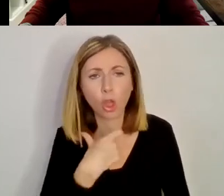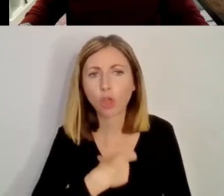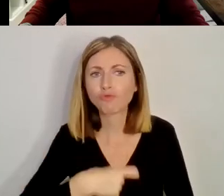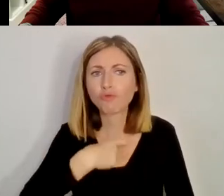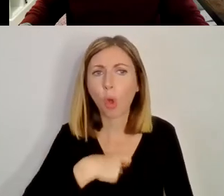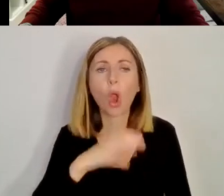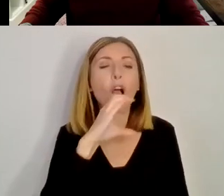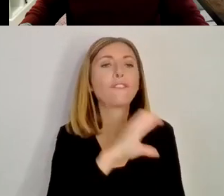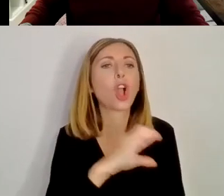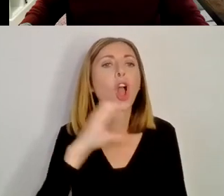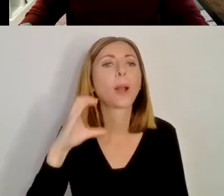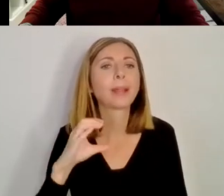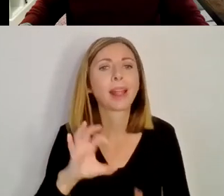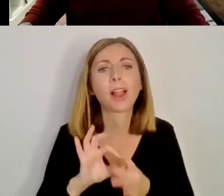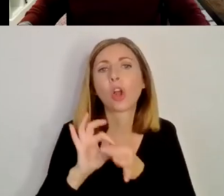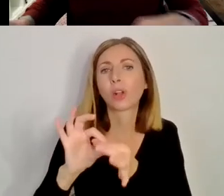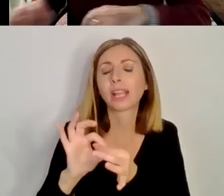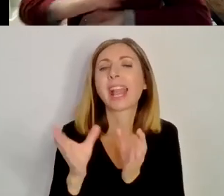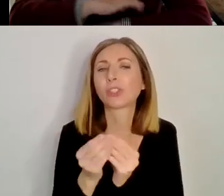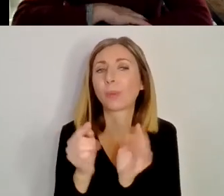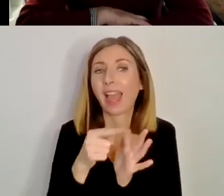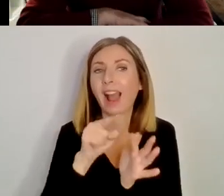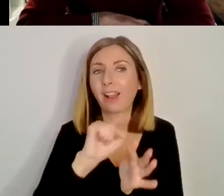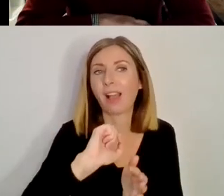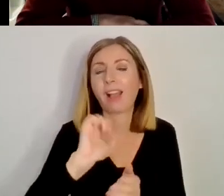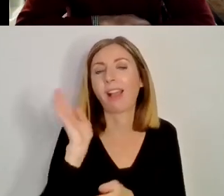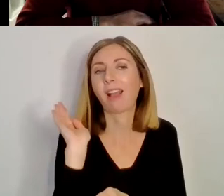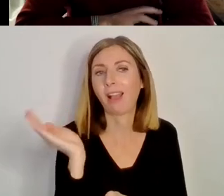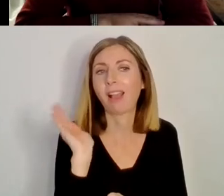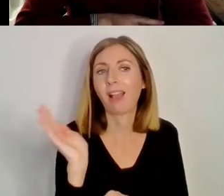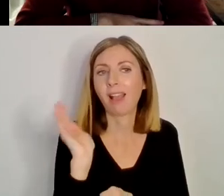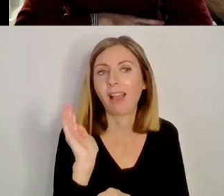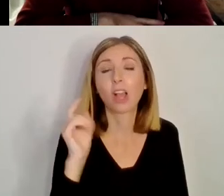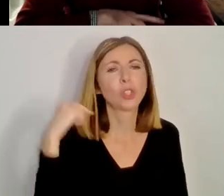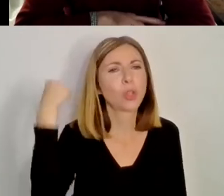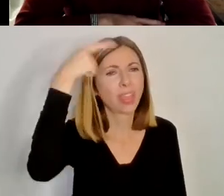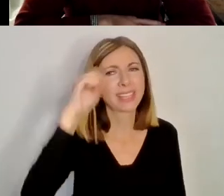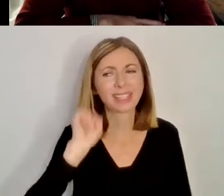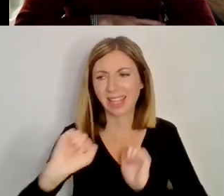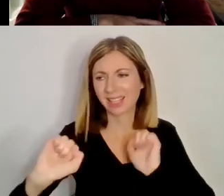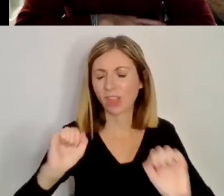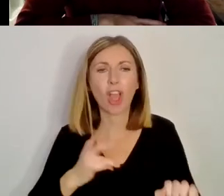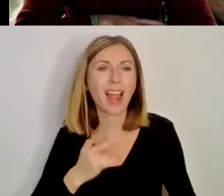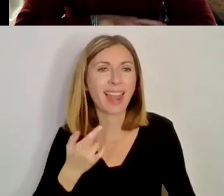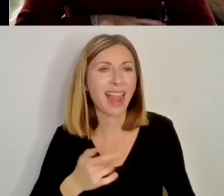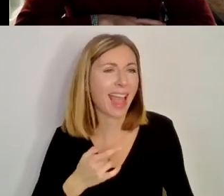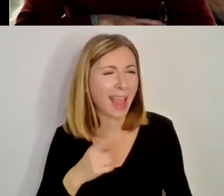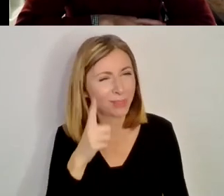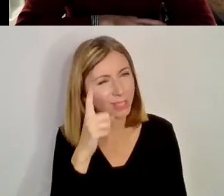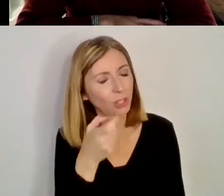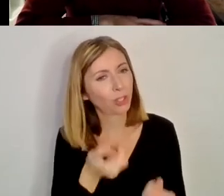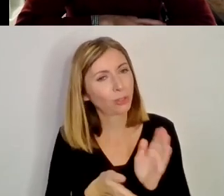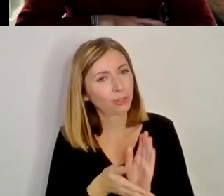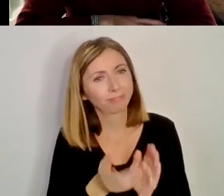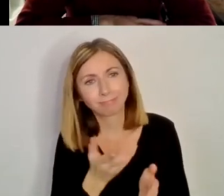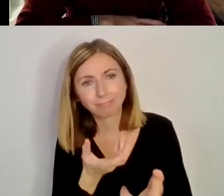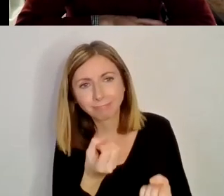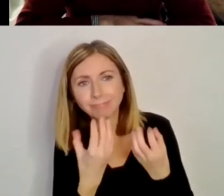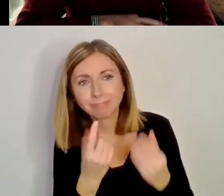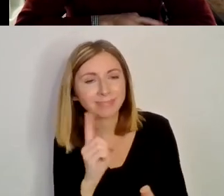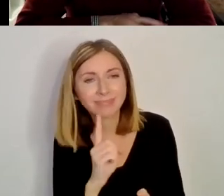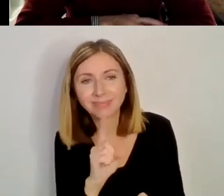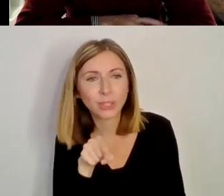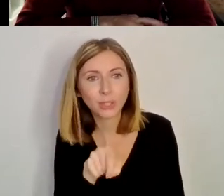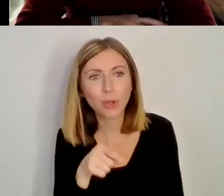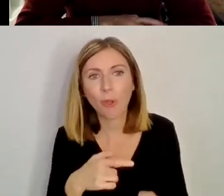context of what Elva was speaking about today, uh, and the, and the saints lives? And, uh, maybe if can bring us just into where you